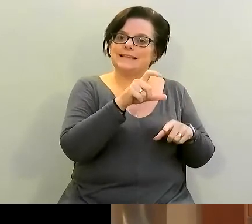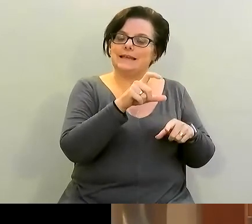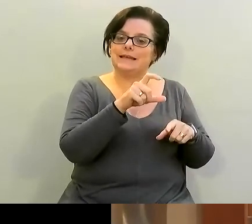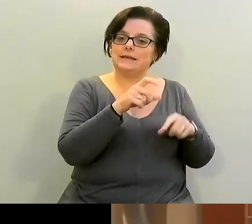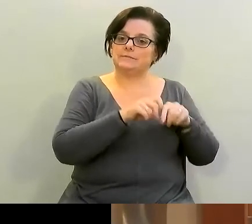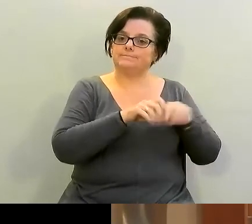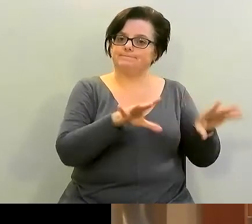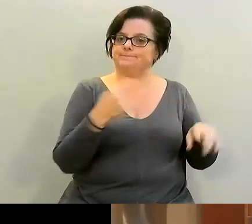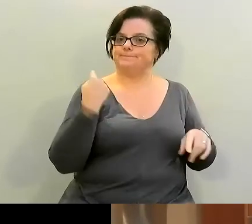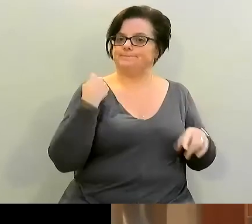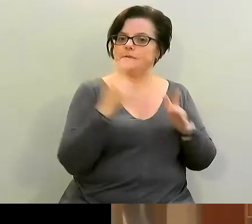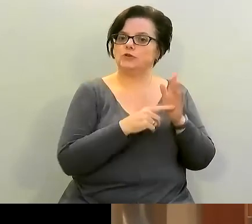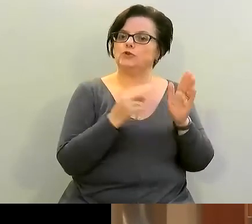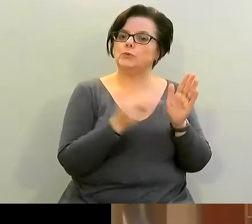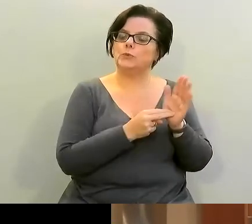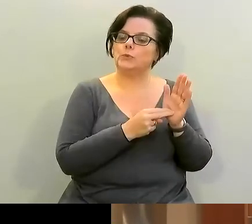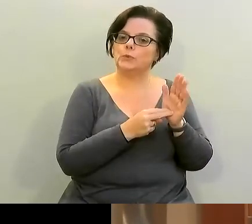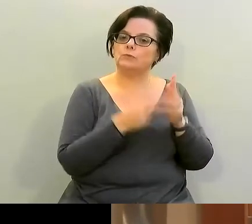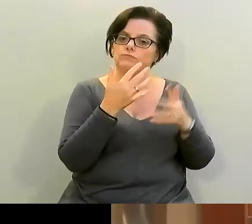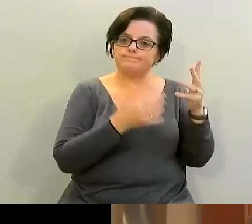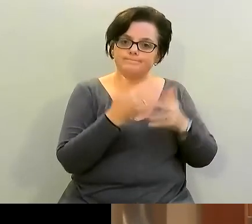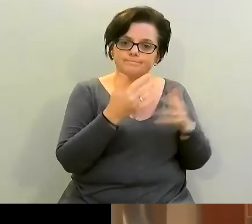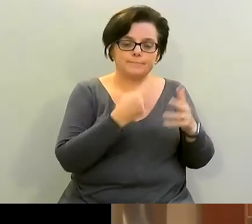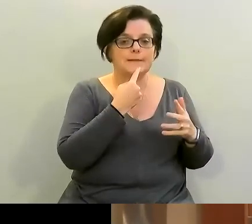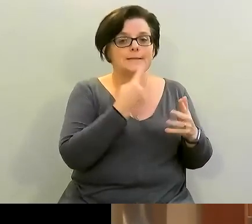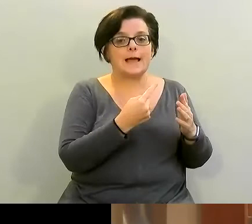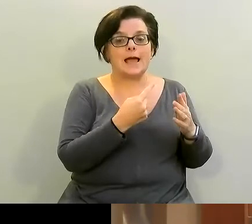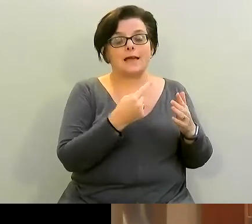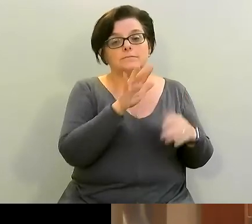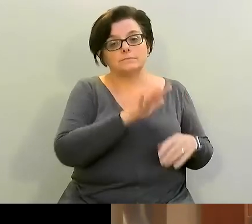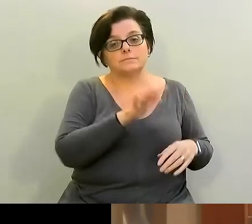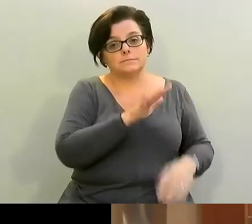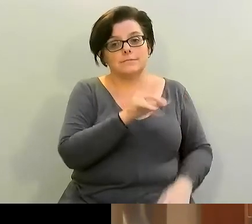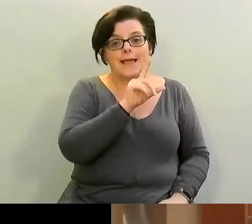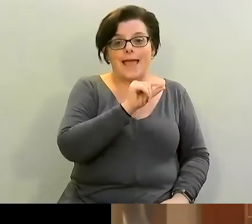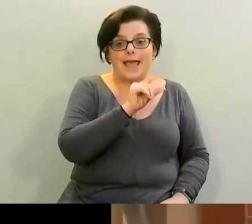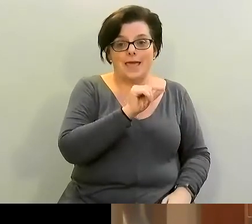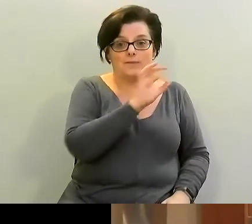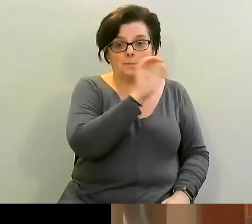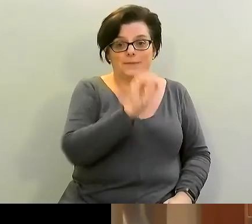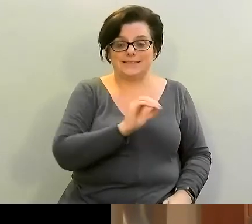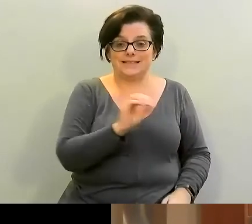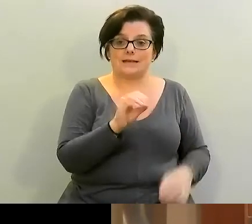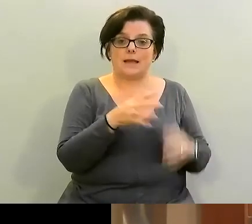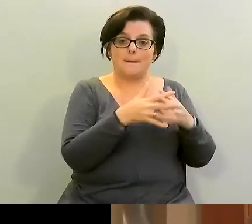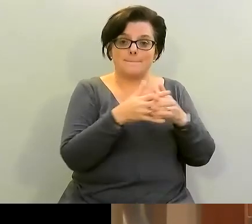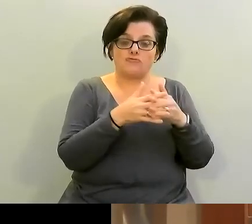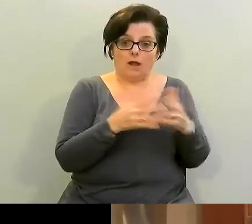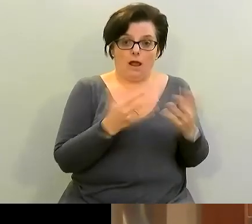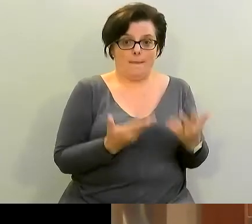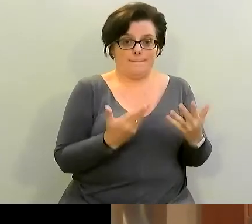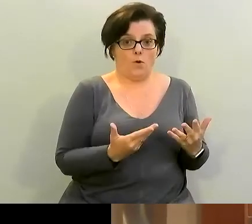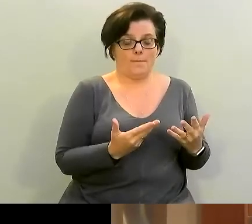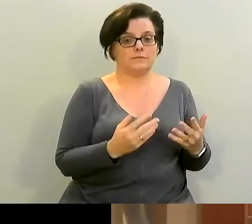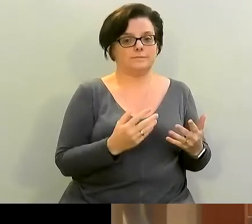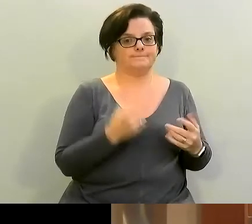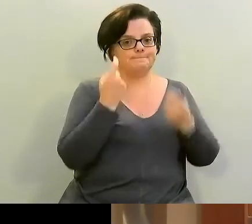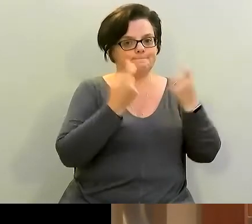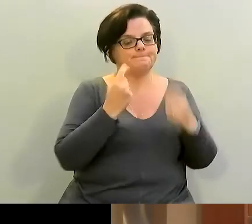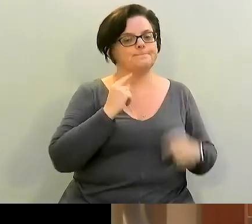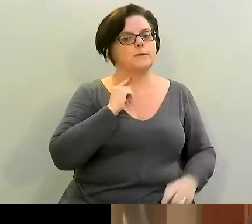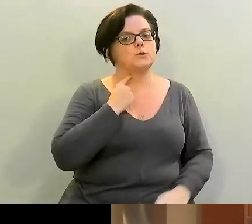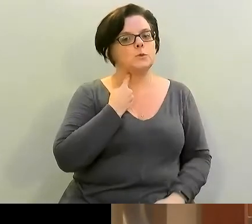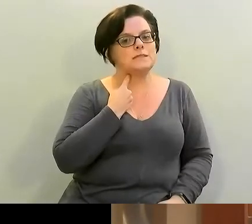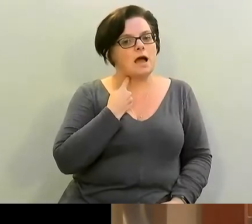june and showed us that about 11 percent of americans were considering suicide during covert